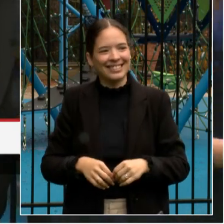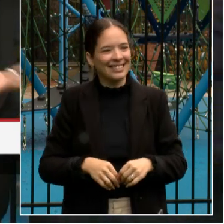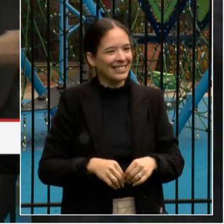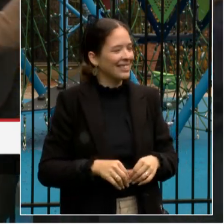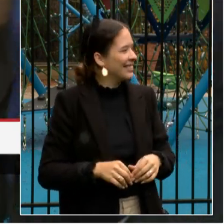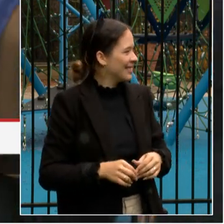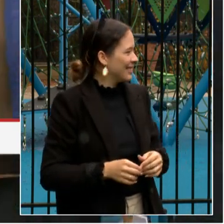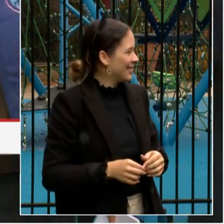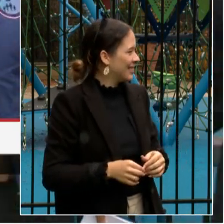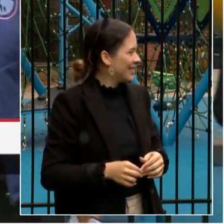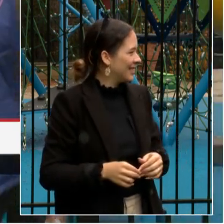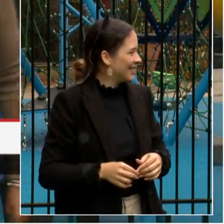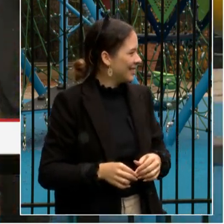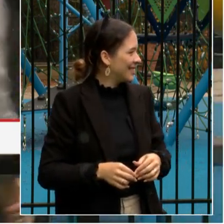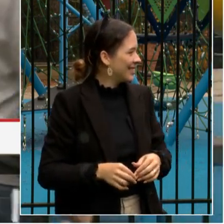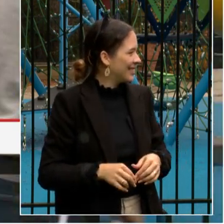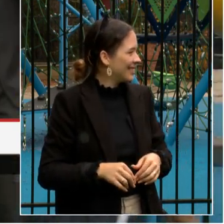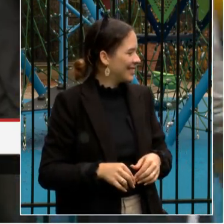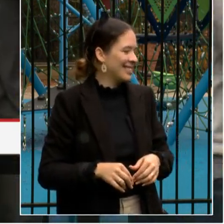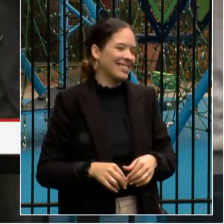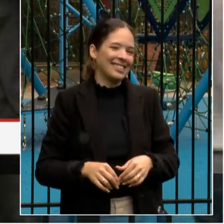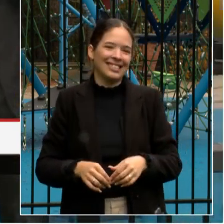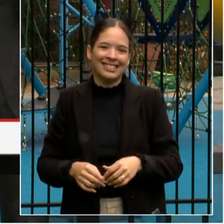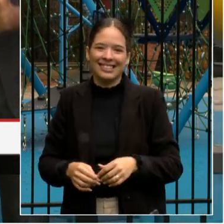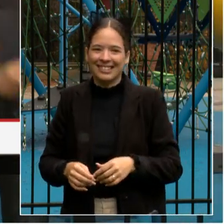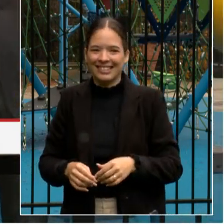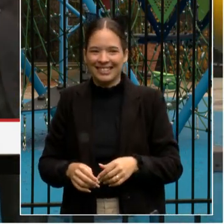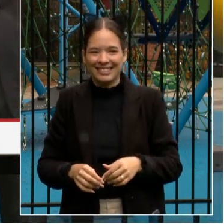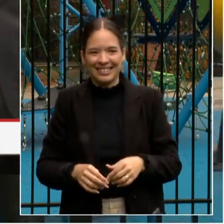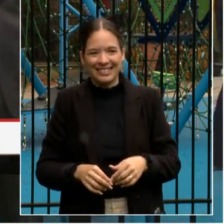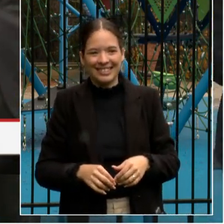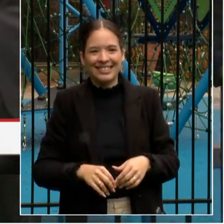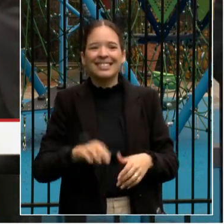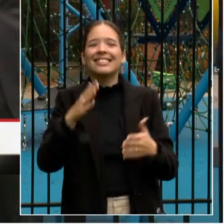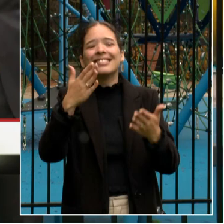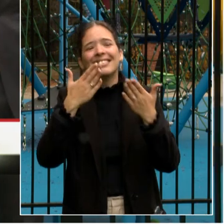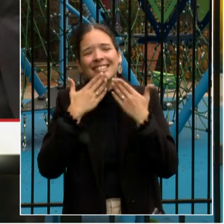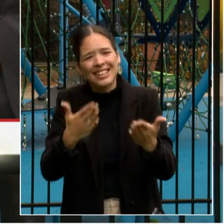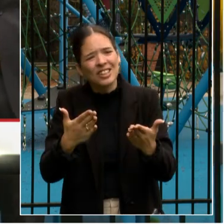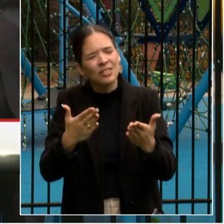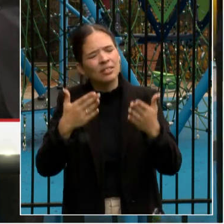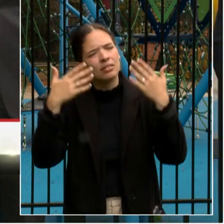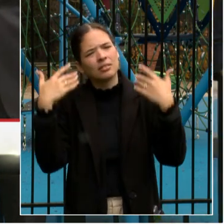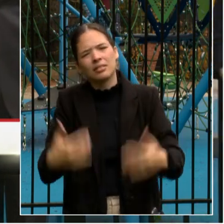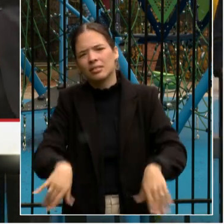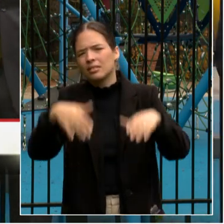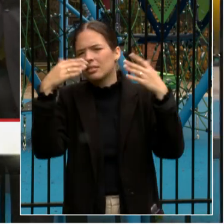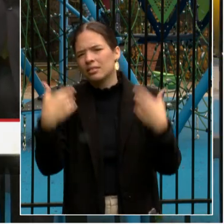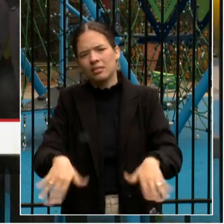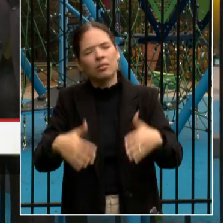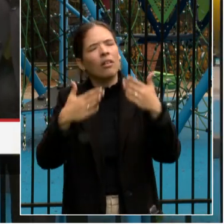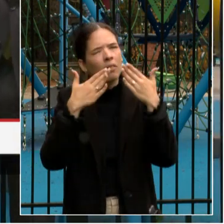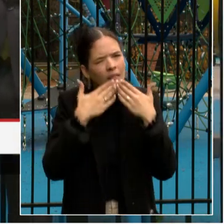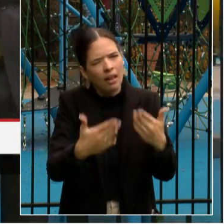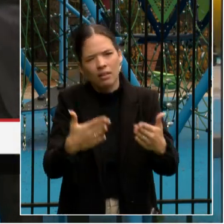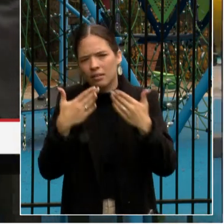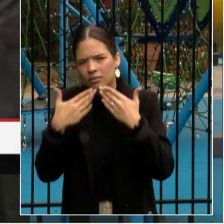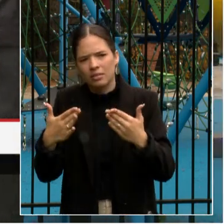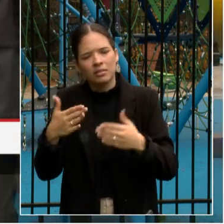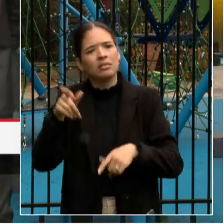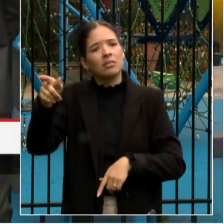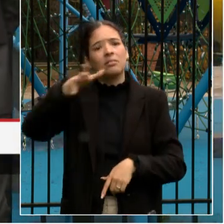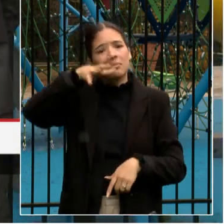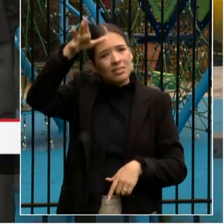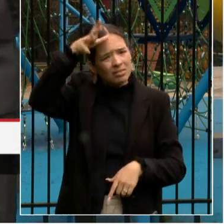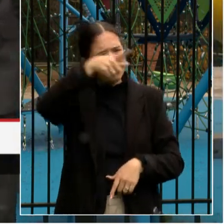Thank you so much. Thank you so much to our parent leadership